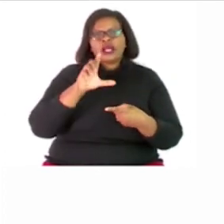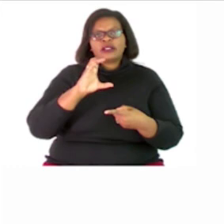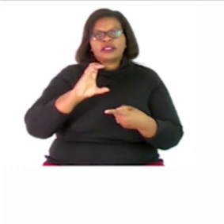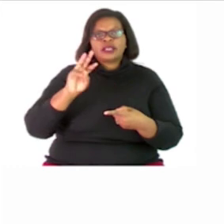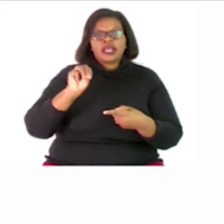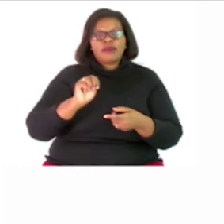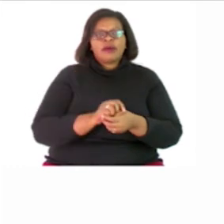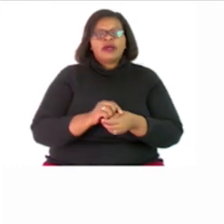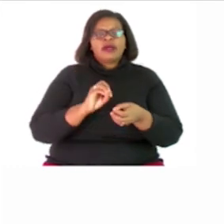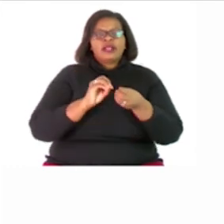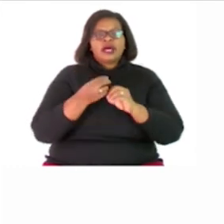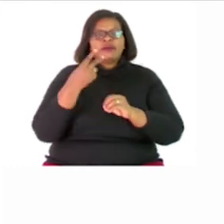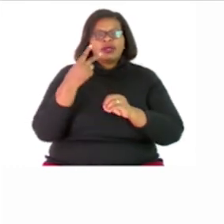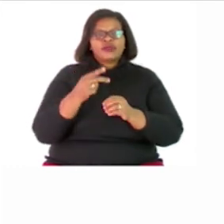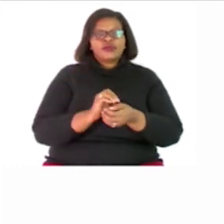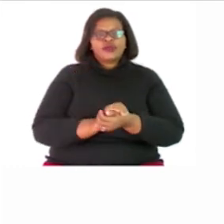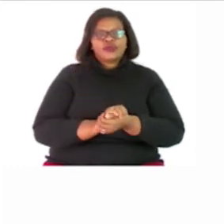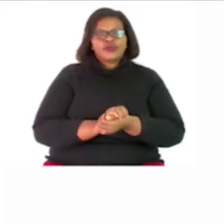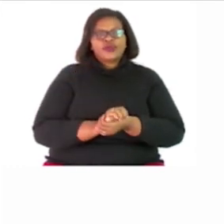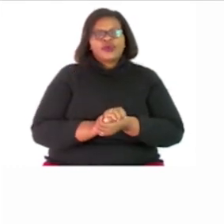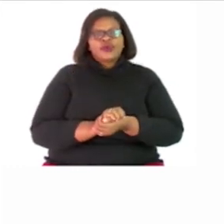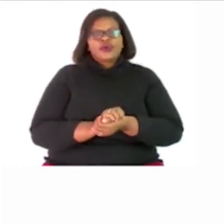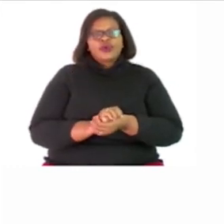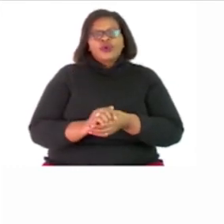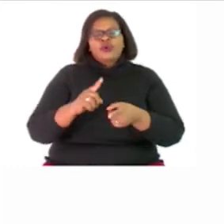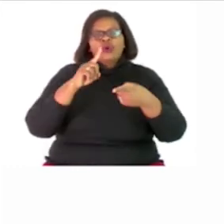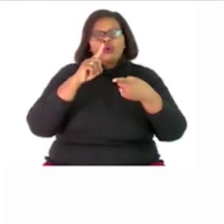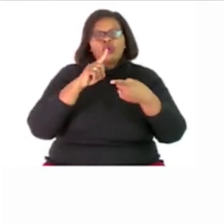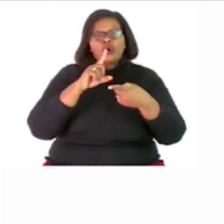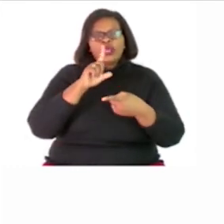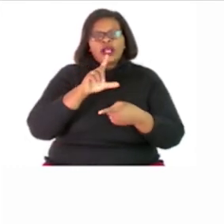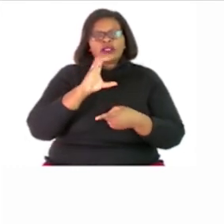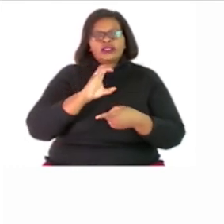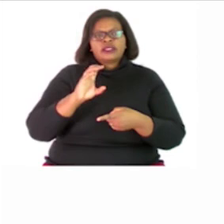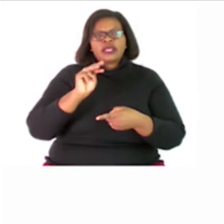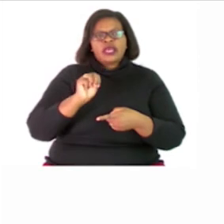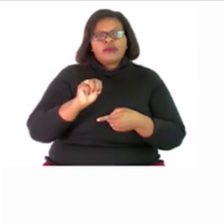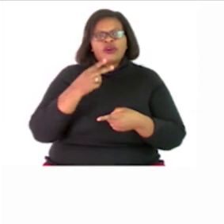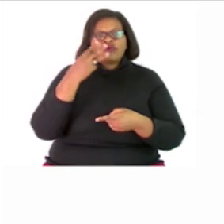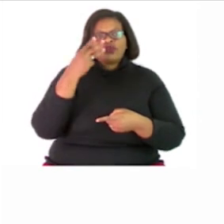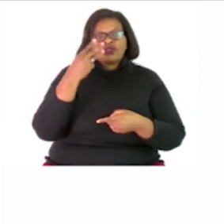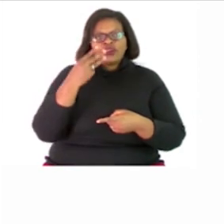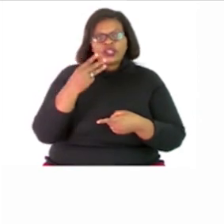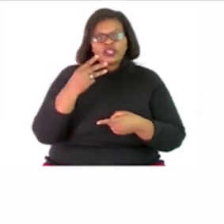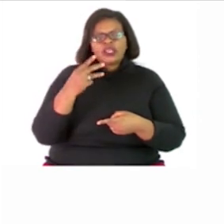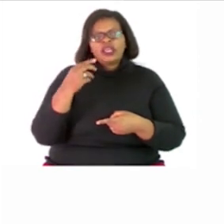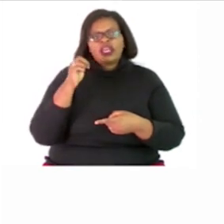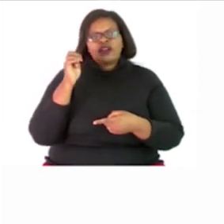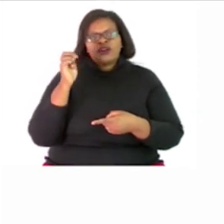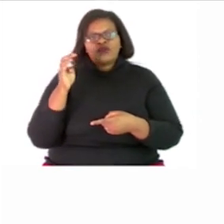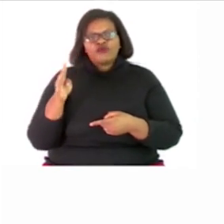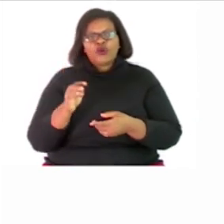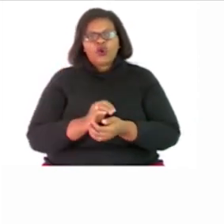have to find the LCM of three and four again find the first twelve